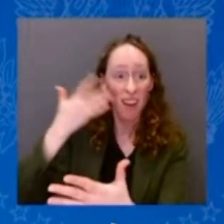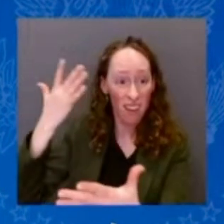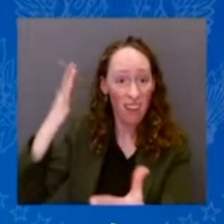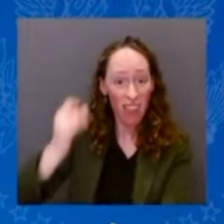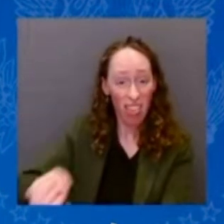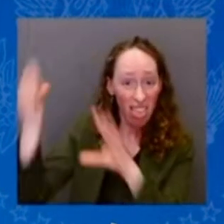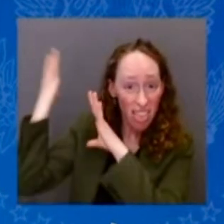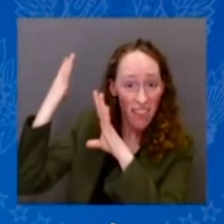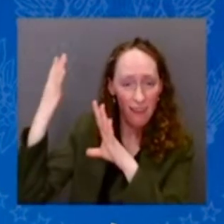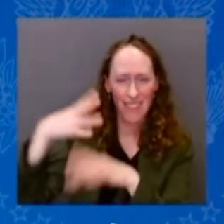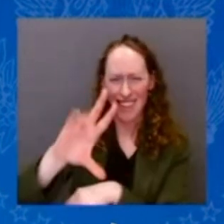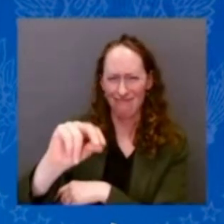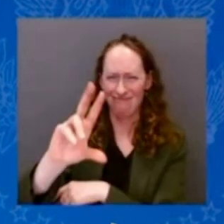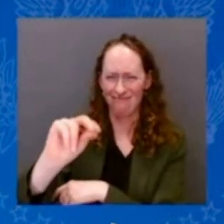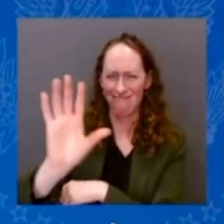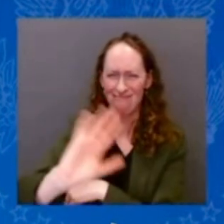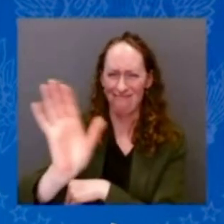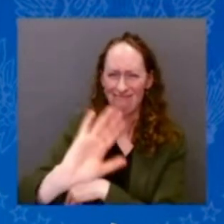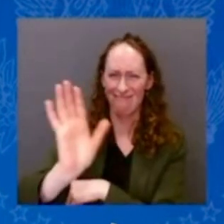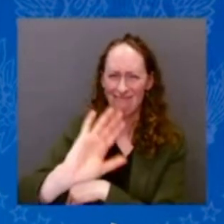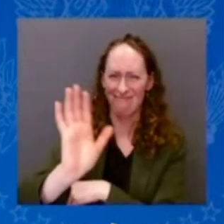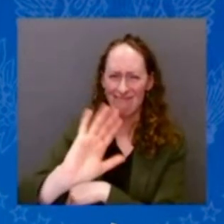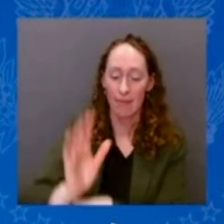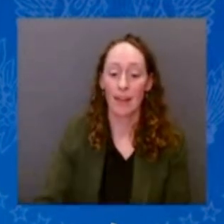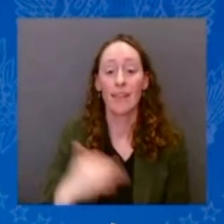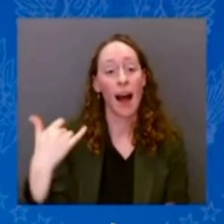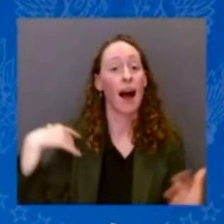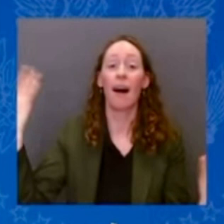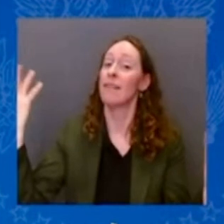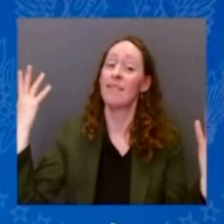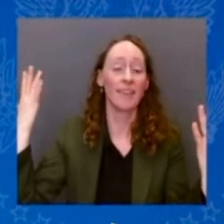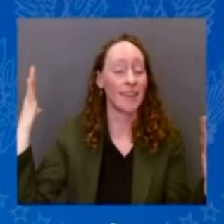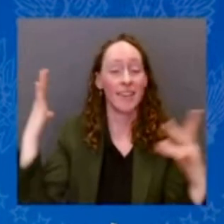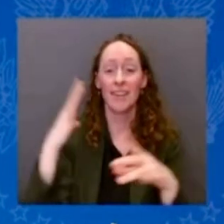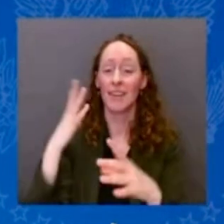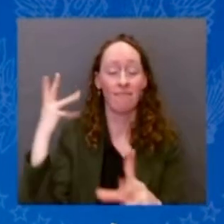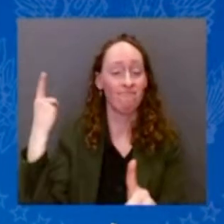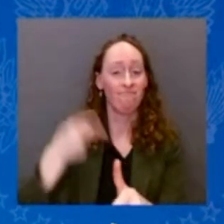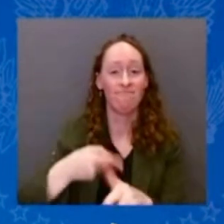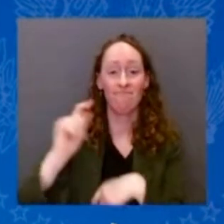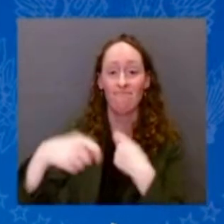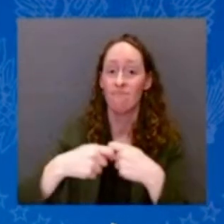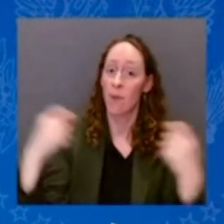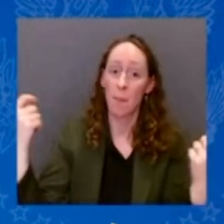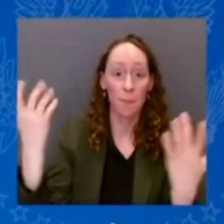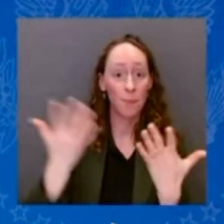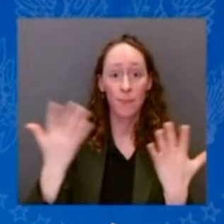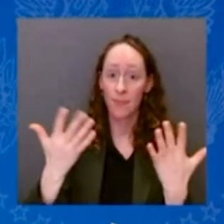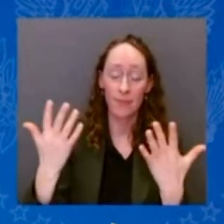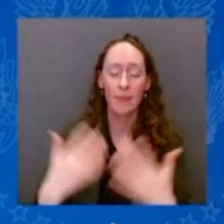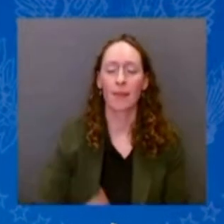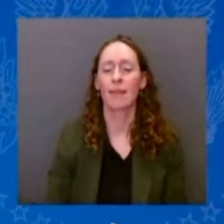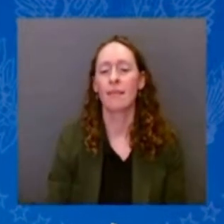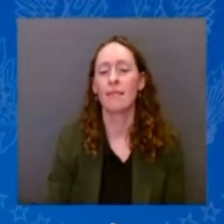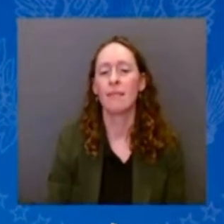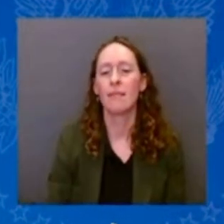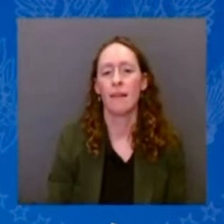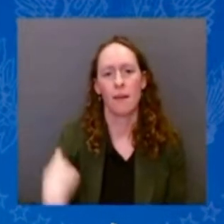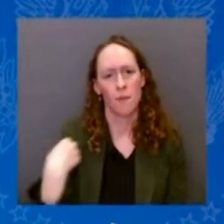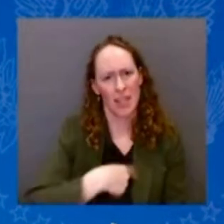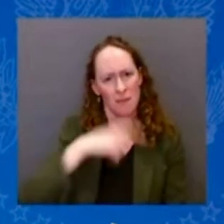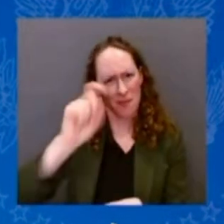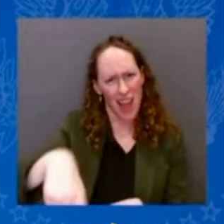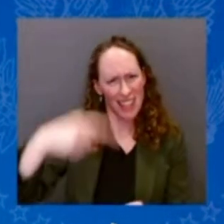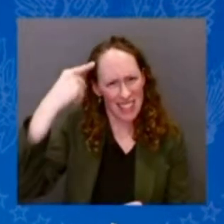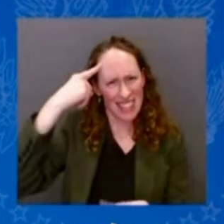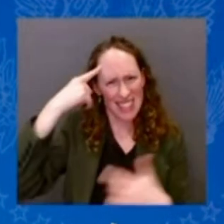to build manufacturing capacity in America, to make sure we're never again in a position where we're, as we were during